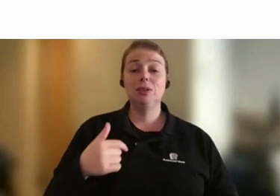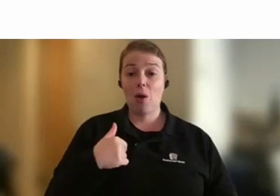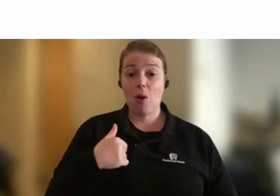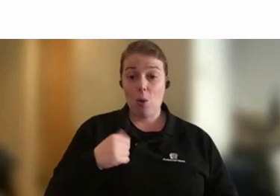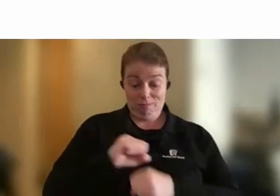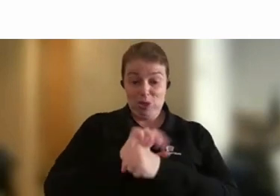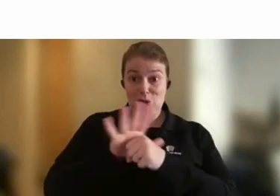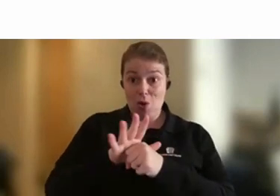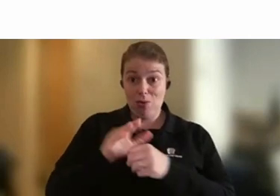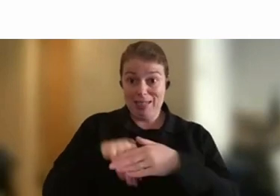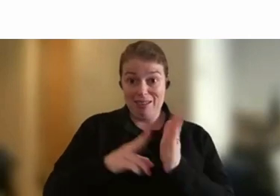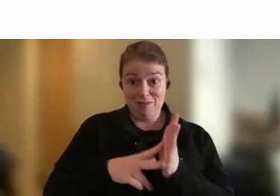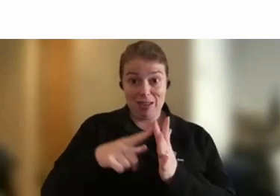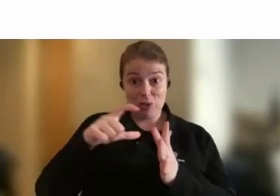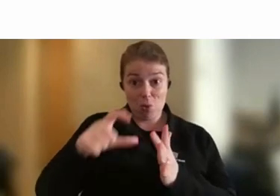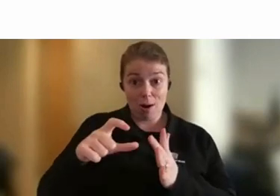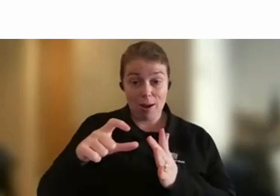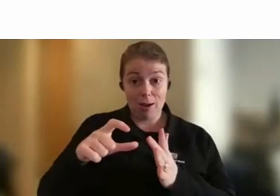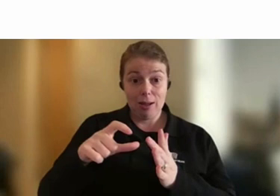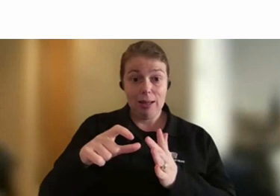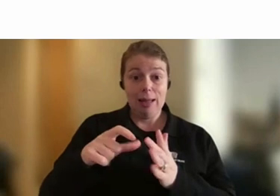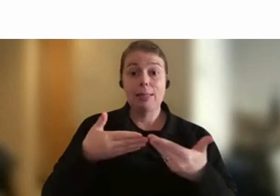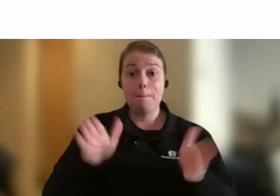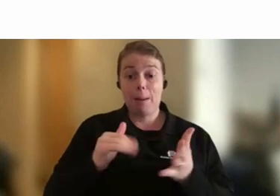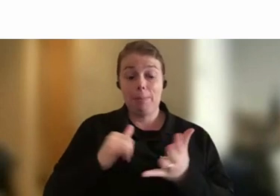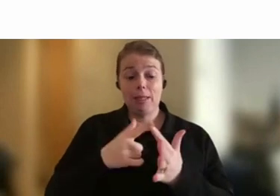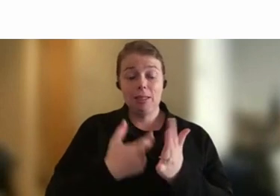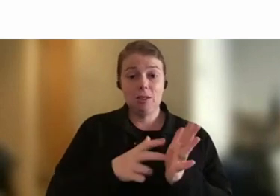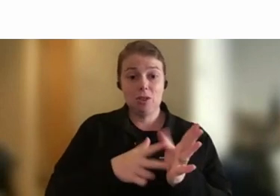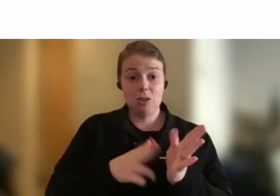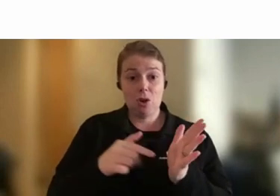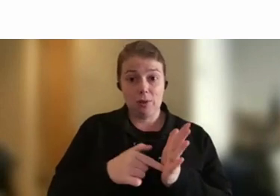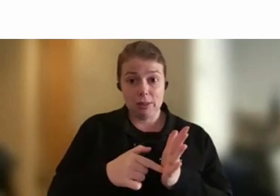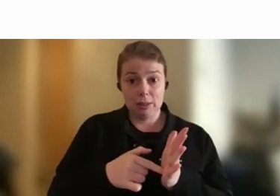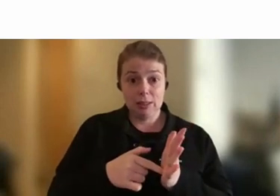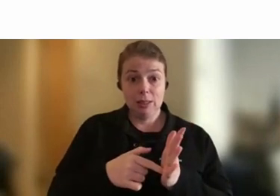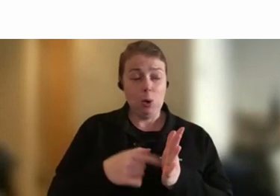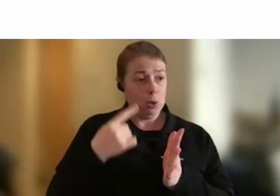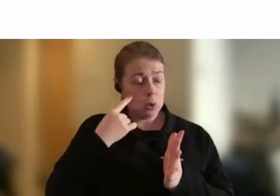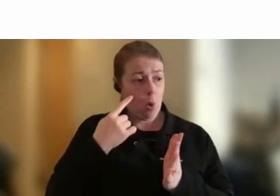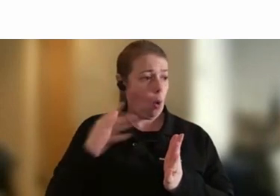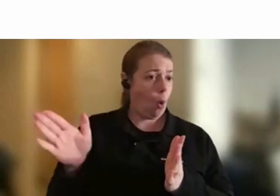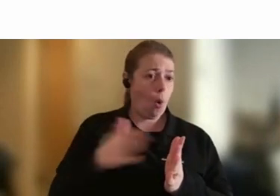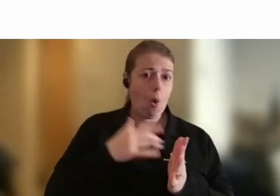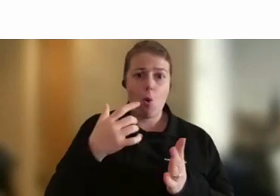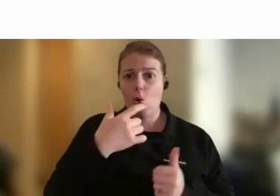we took a very, very strong view that all roles were flexed. And the most important thing you can do is have a conversation with an individual about what the